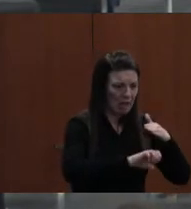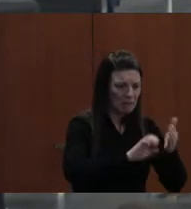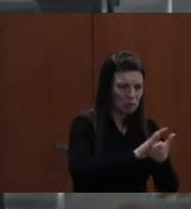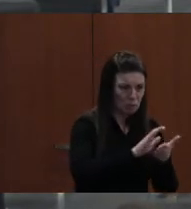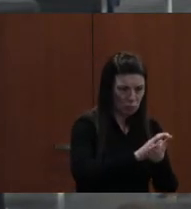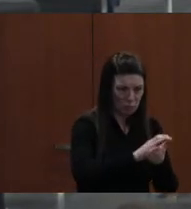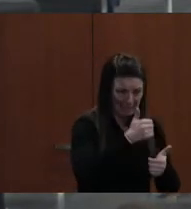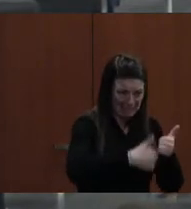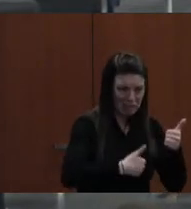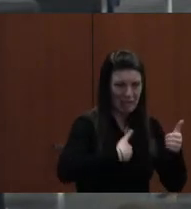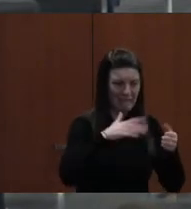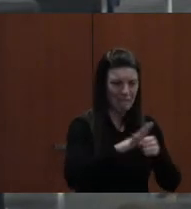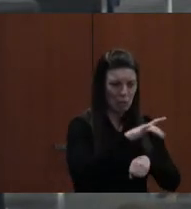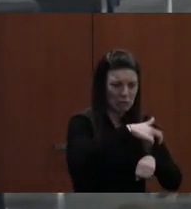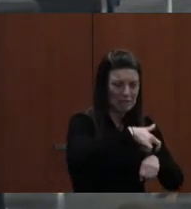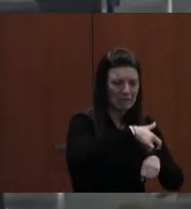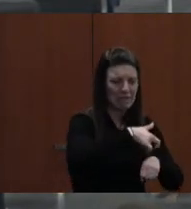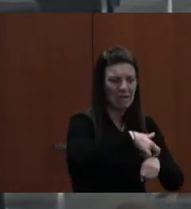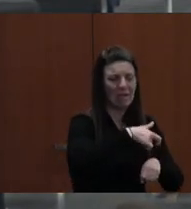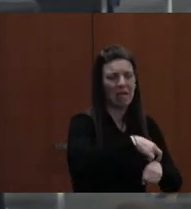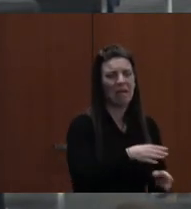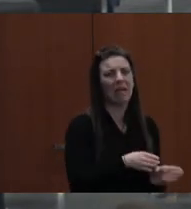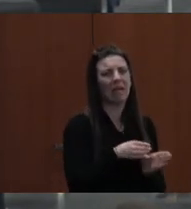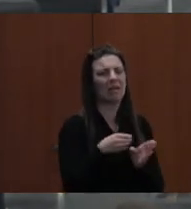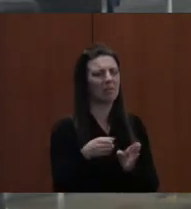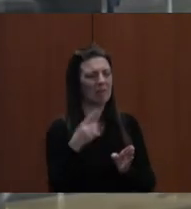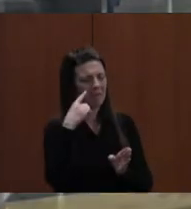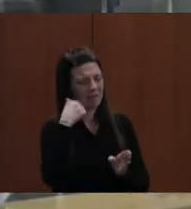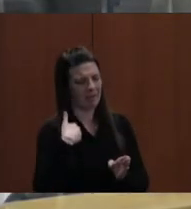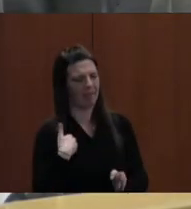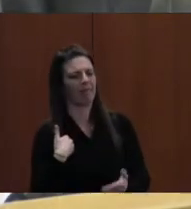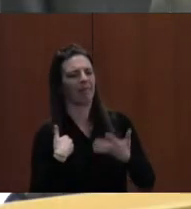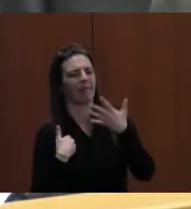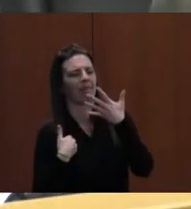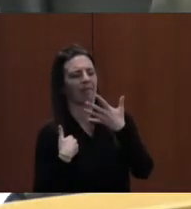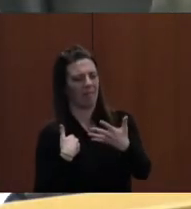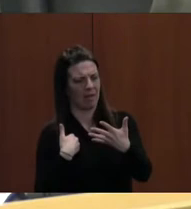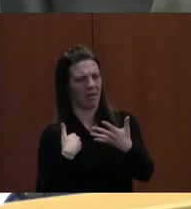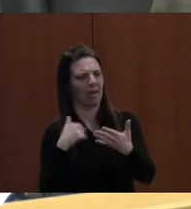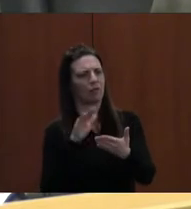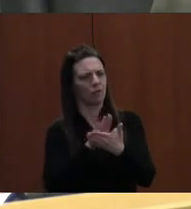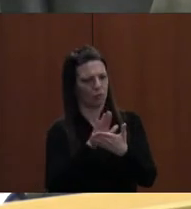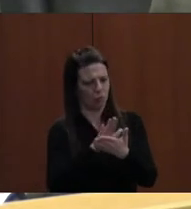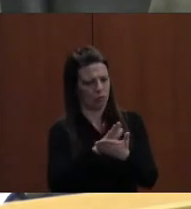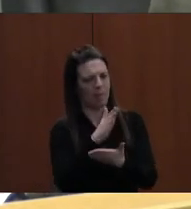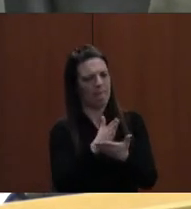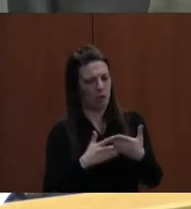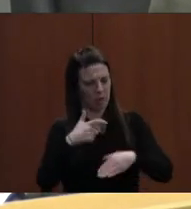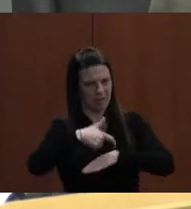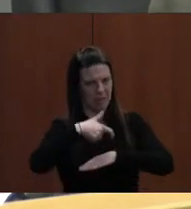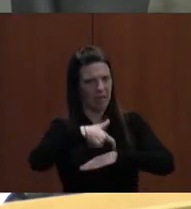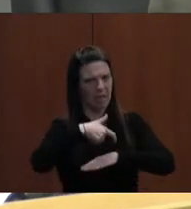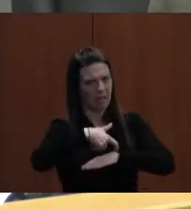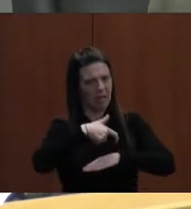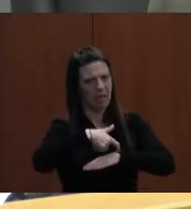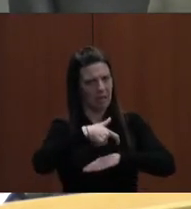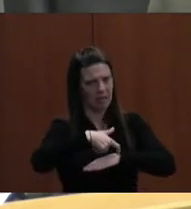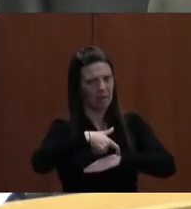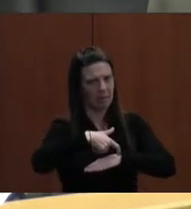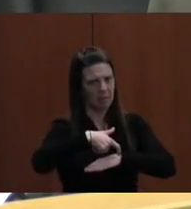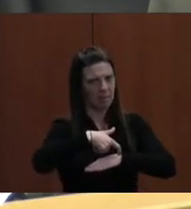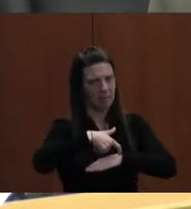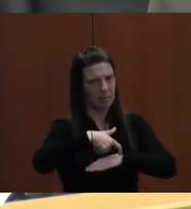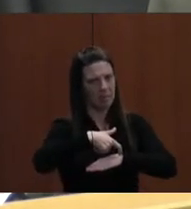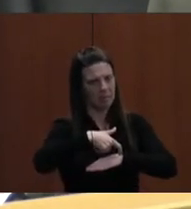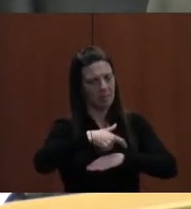have? I think we're down to five schools that have part-time counselors. actually have a half-time counselor that is only employed